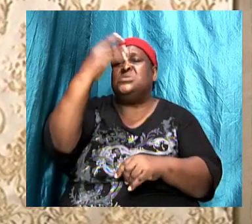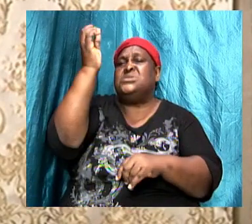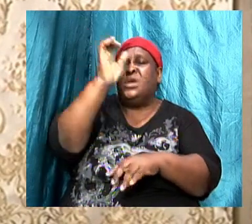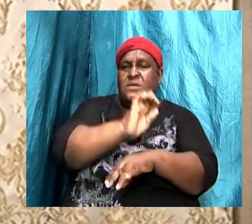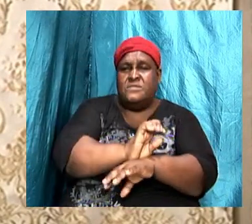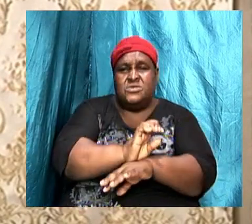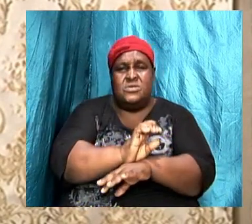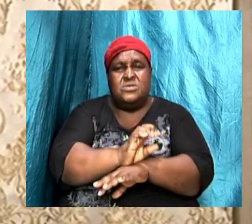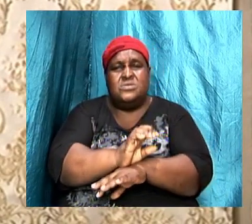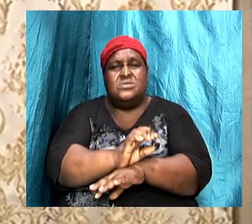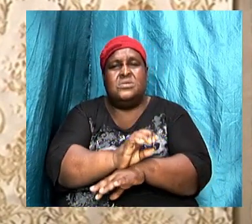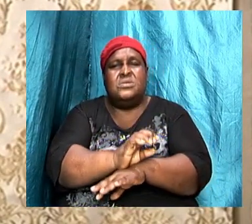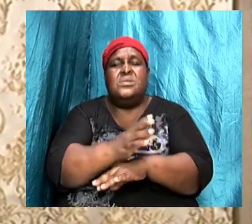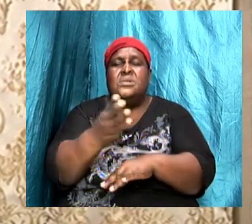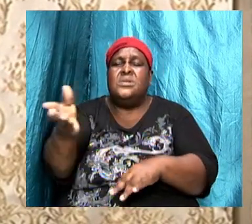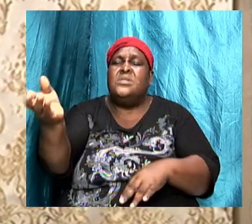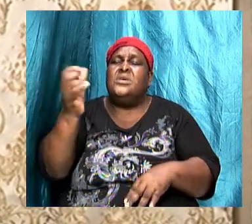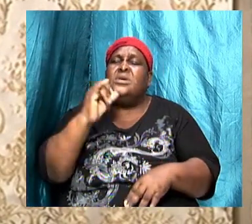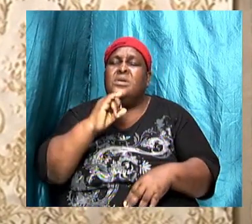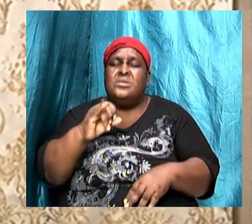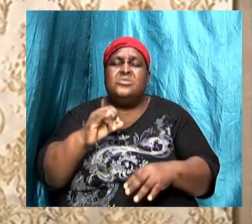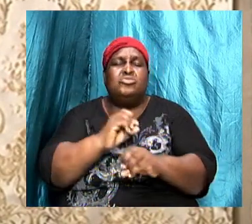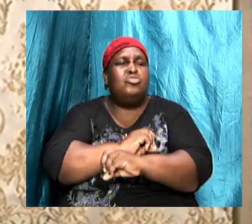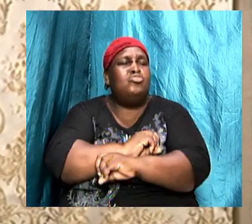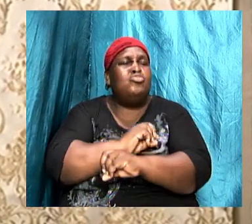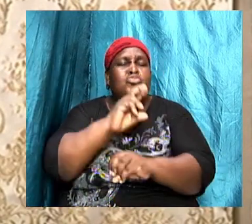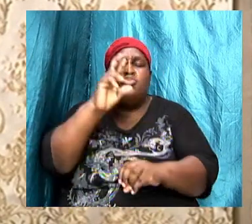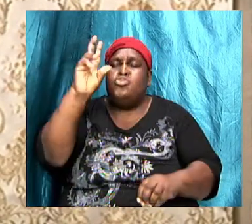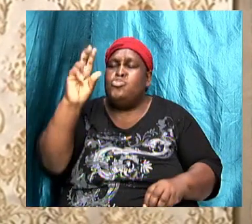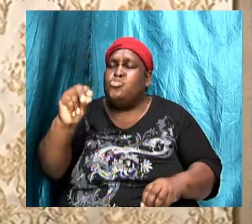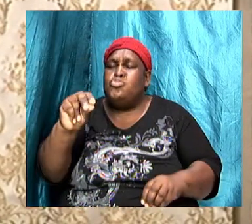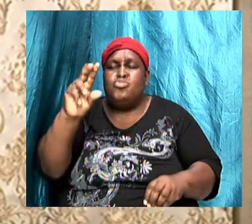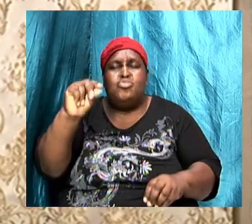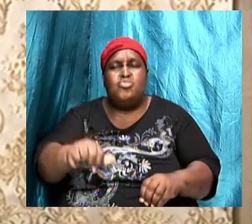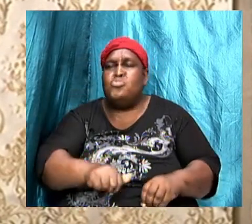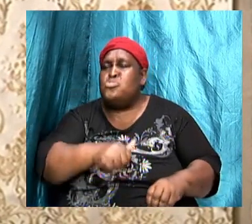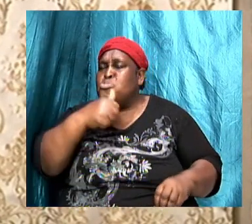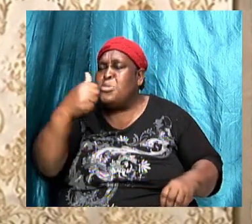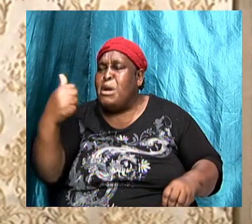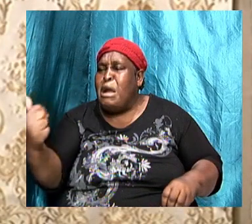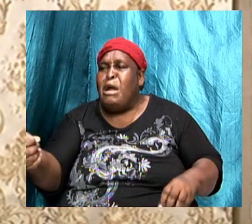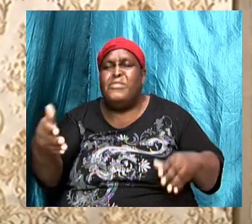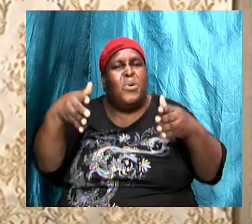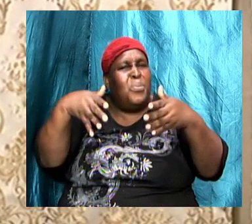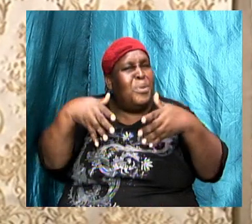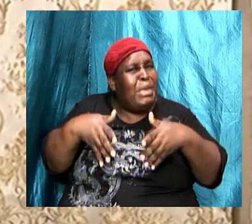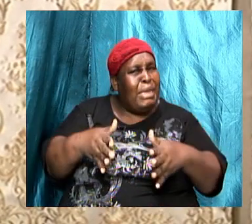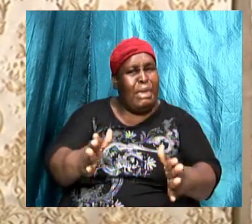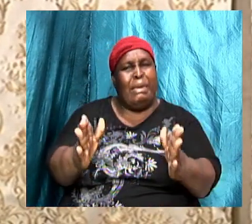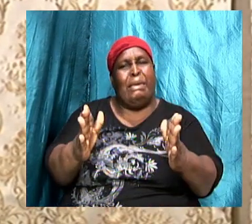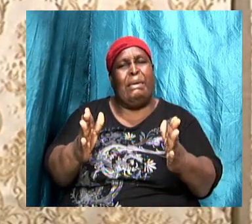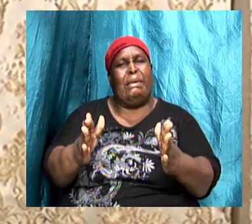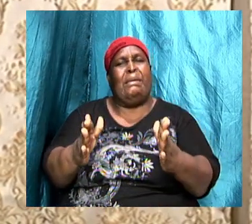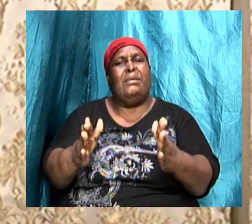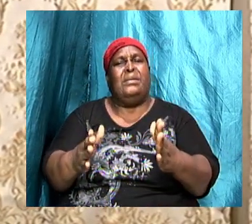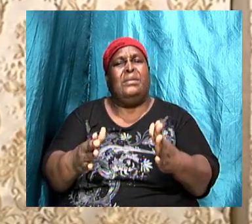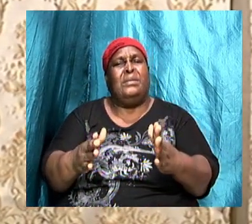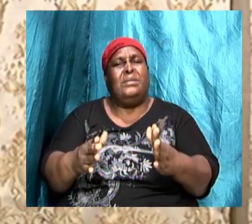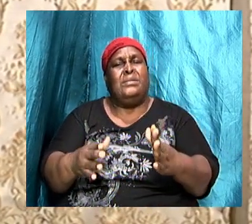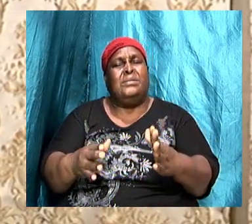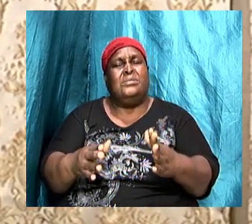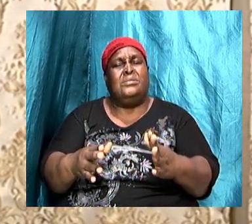church there is no other body, no other medium,